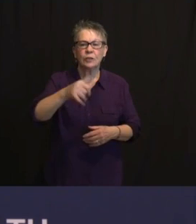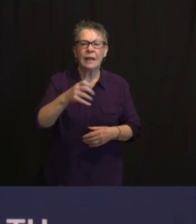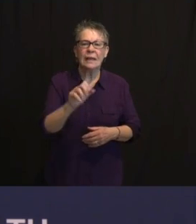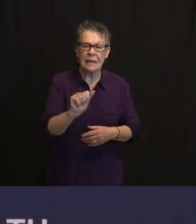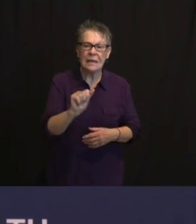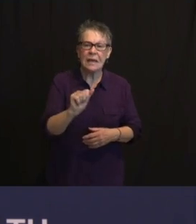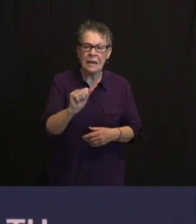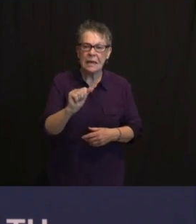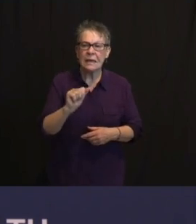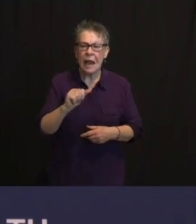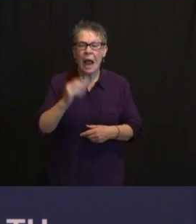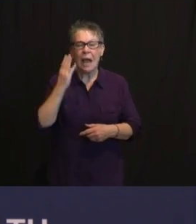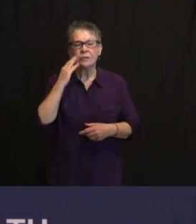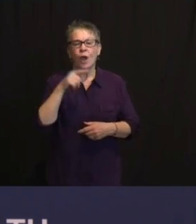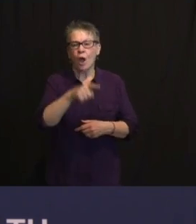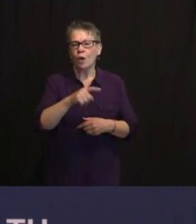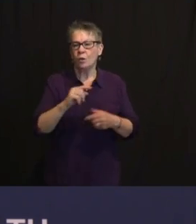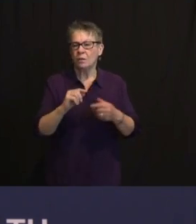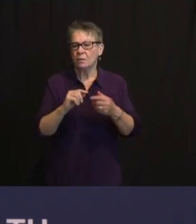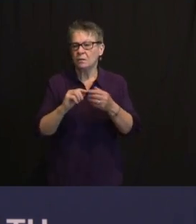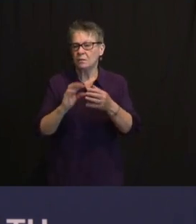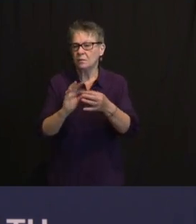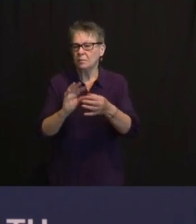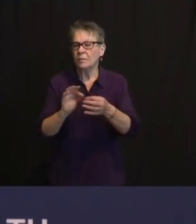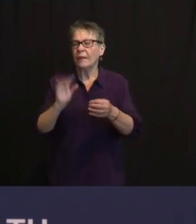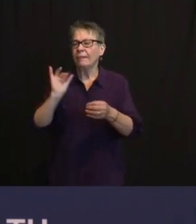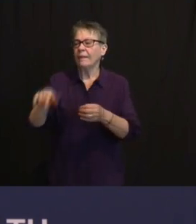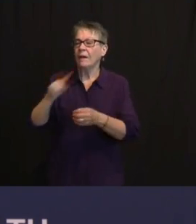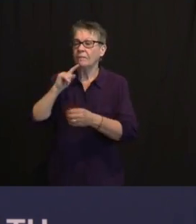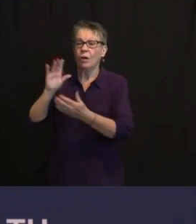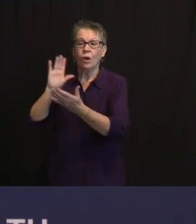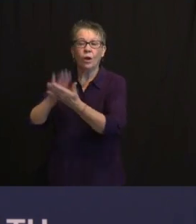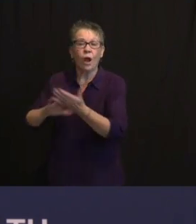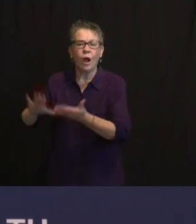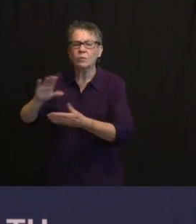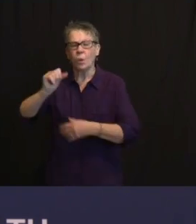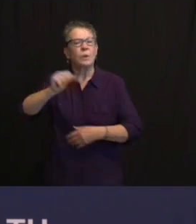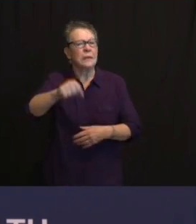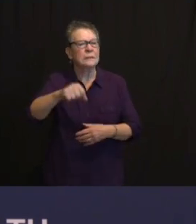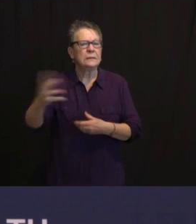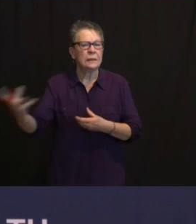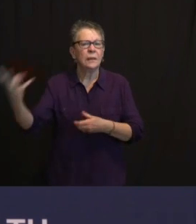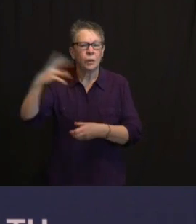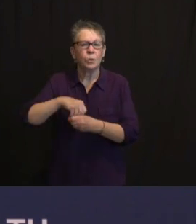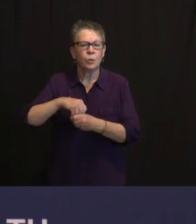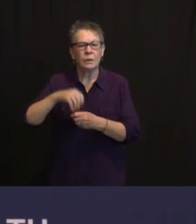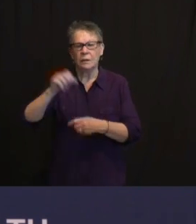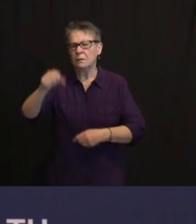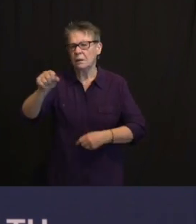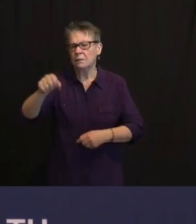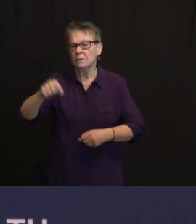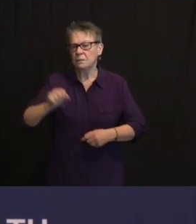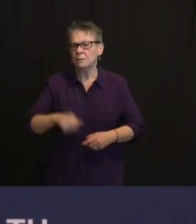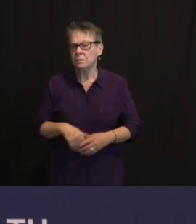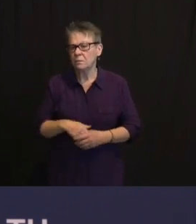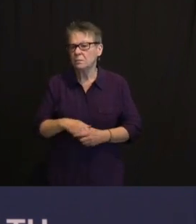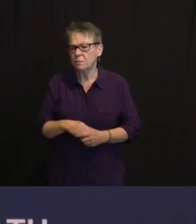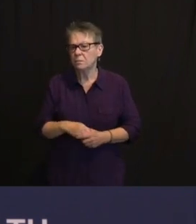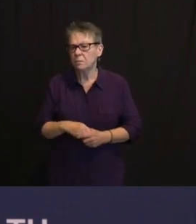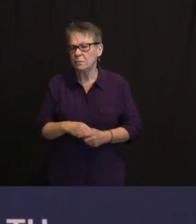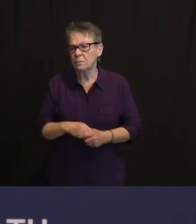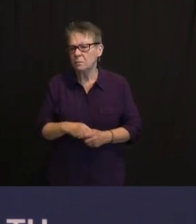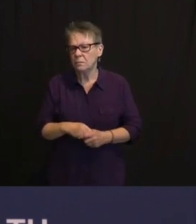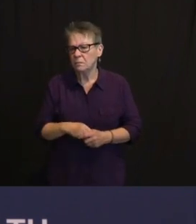WE WILL GET THERE SOON. NOT EVERYBODY'S COVERED BY WHAT WE'VE JUST ANNOUNCED TODAY. I'M NOT COVERED, AS AN EXAMPLE. WE WILL GET TO,